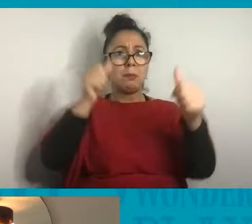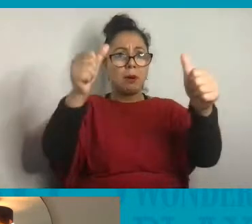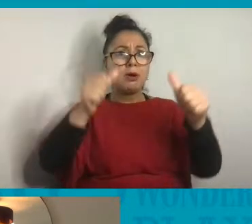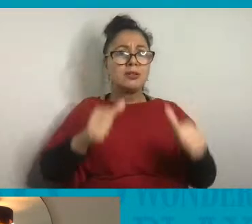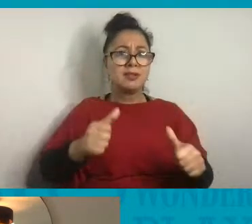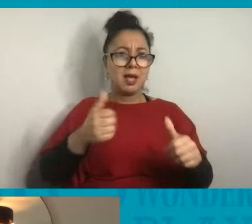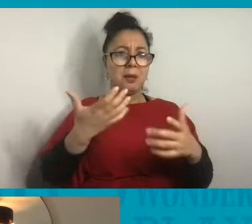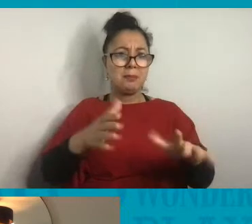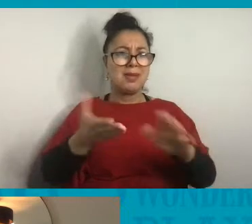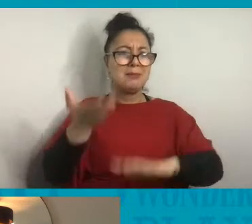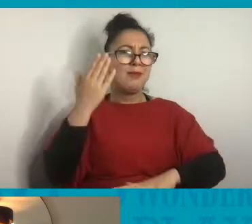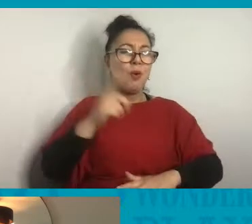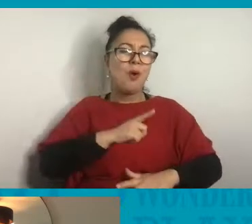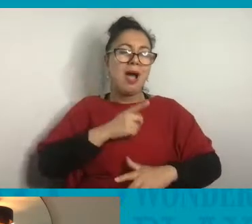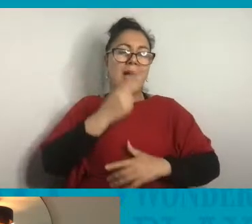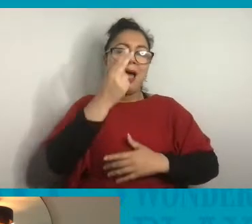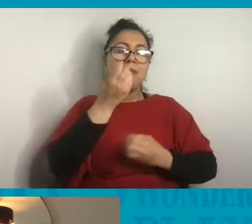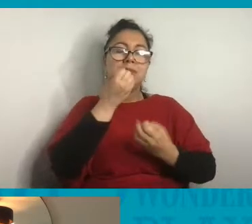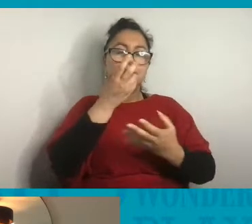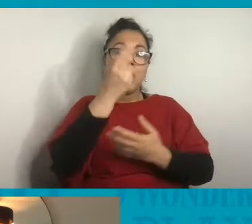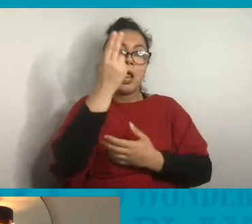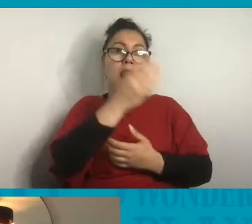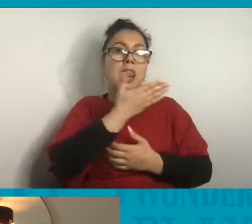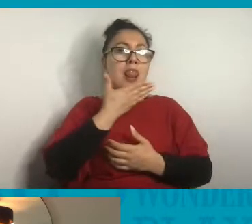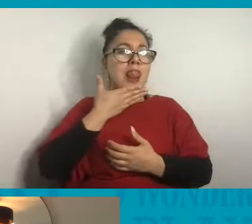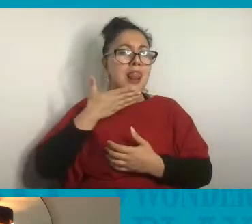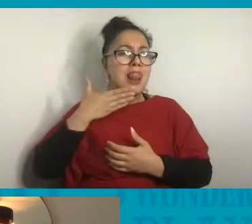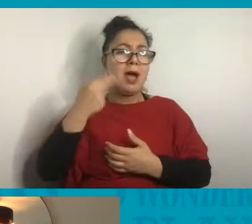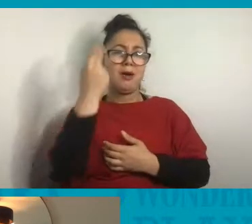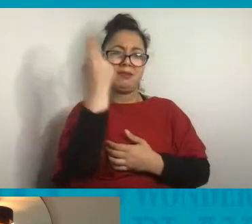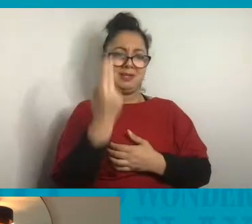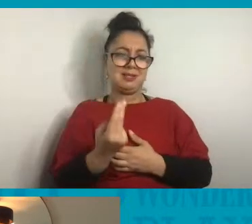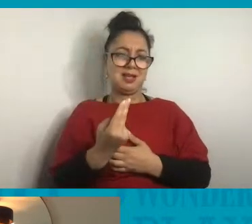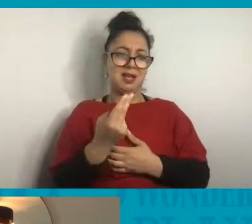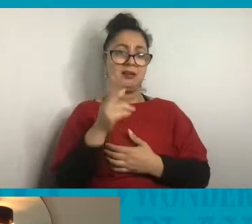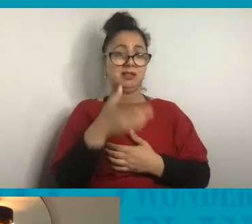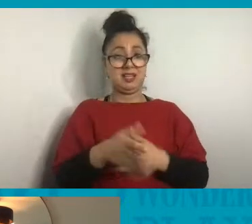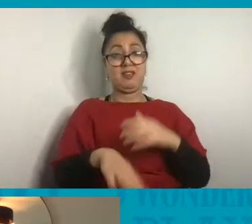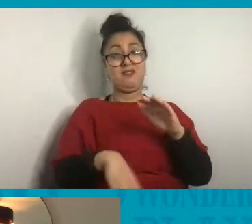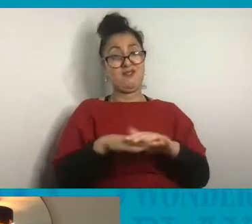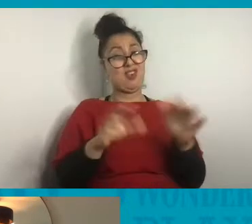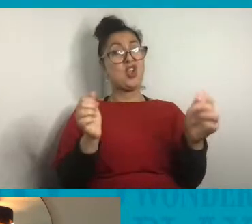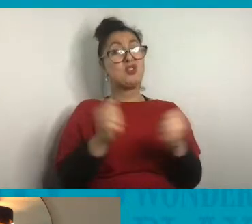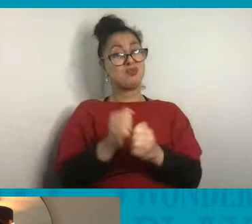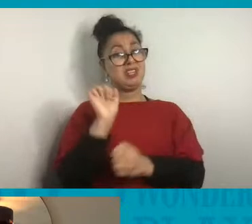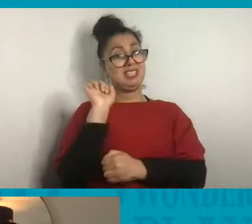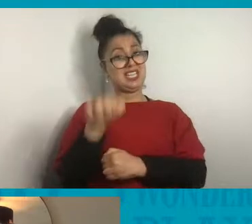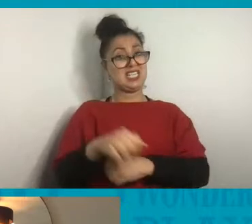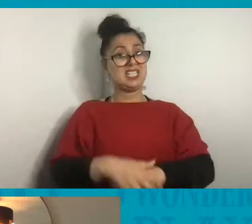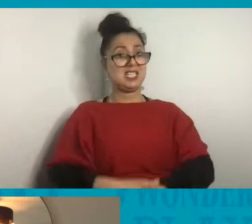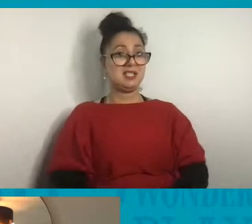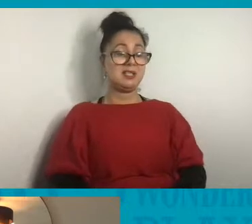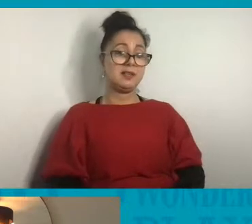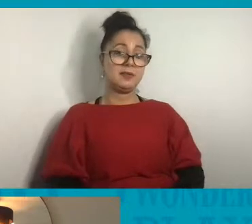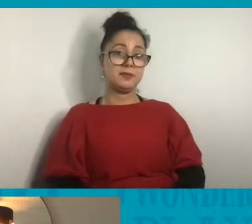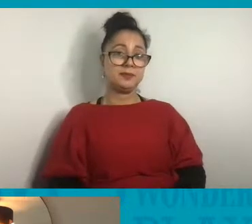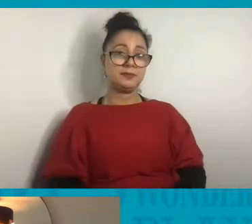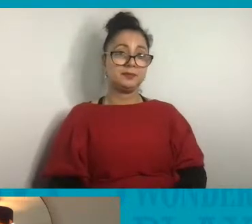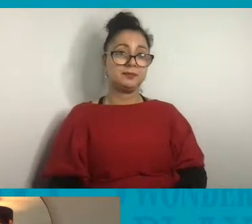Paloma because it has a lovely design. And yeah, I absolutely agreed, Isaac. The one from